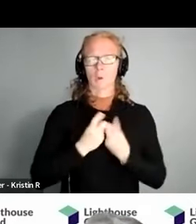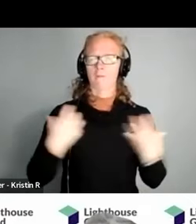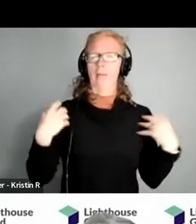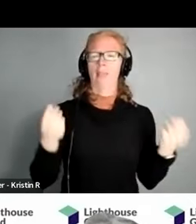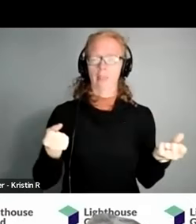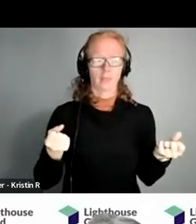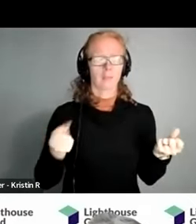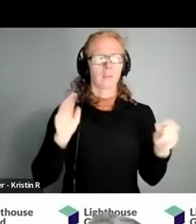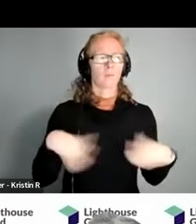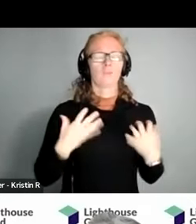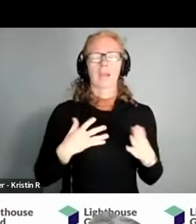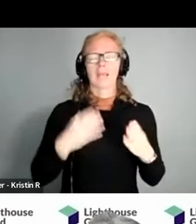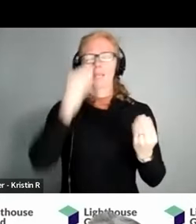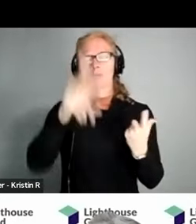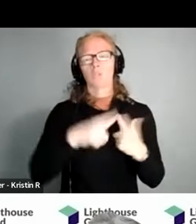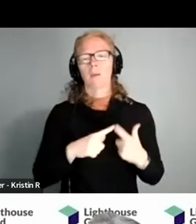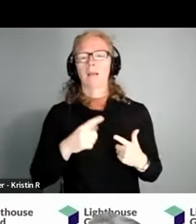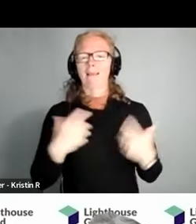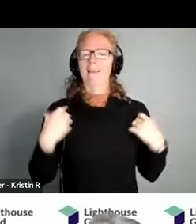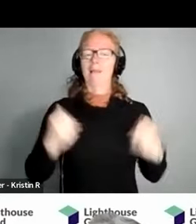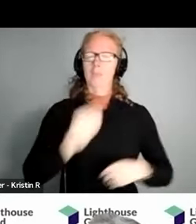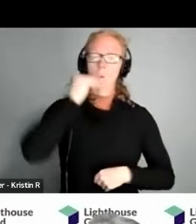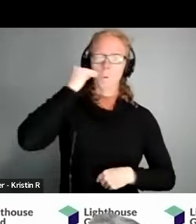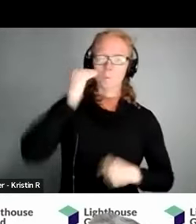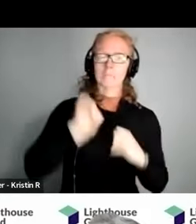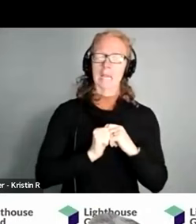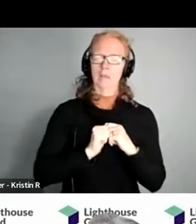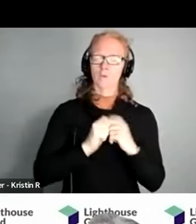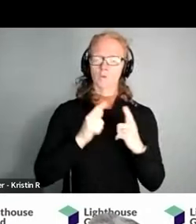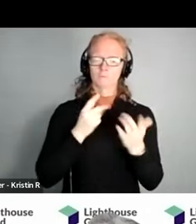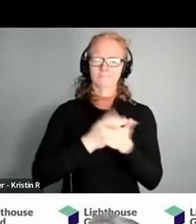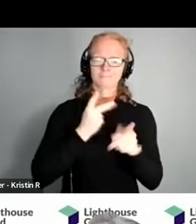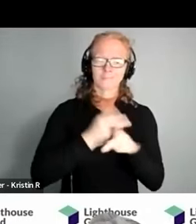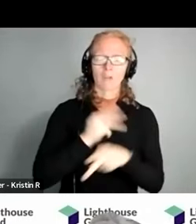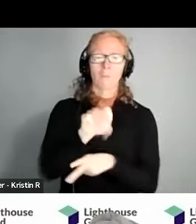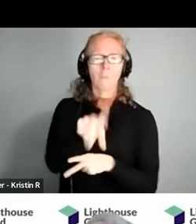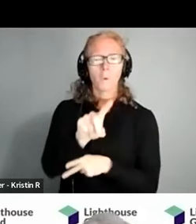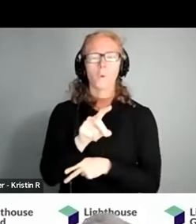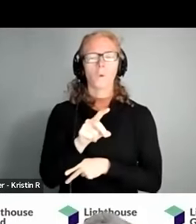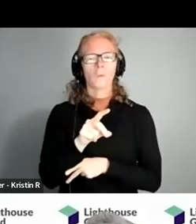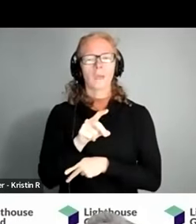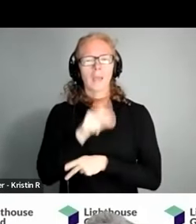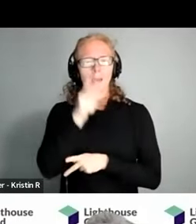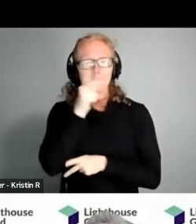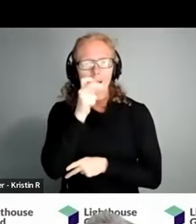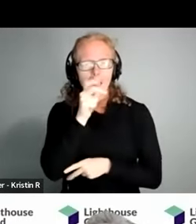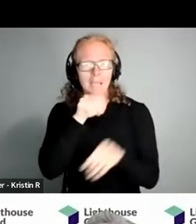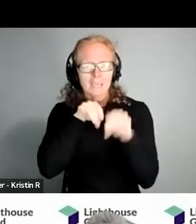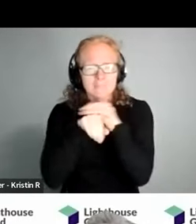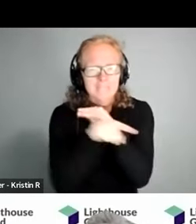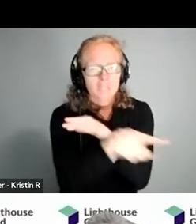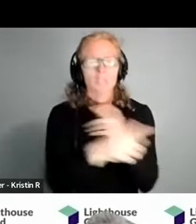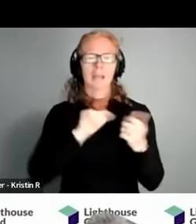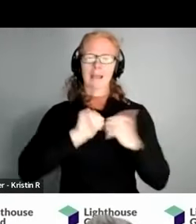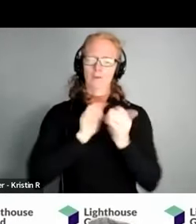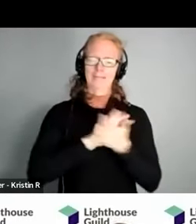information about healthy homes including how to address mold and pest infestations and how to clean your home